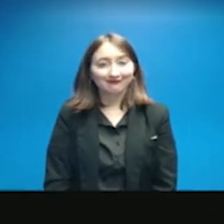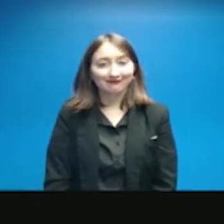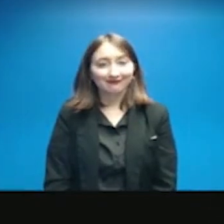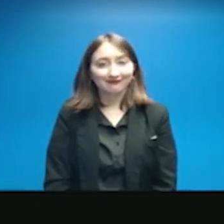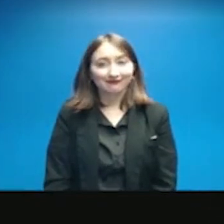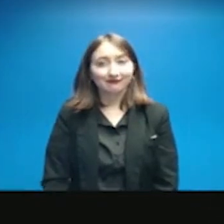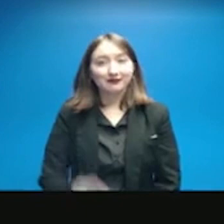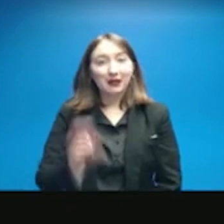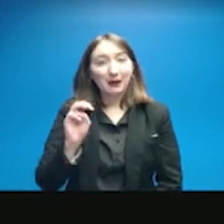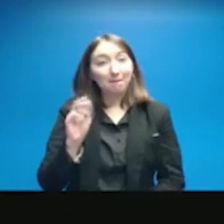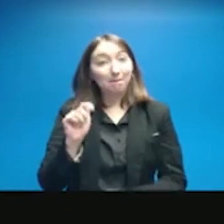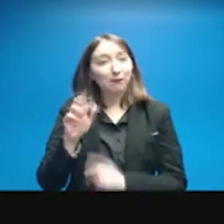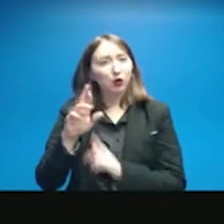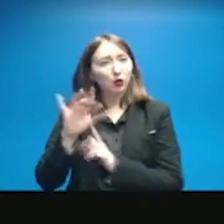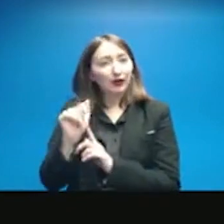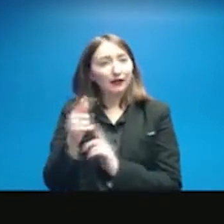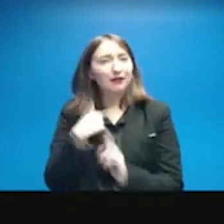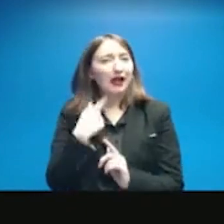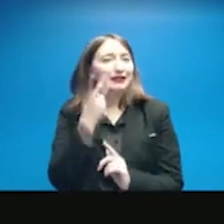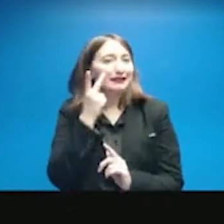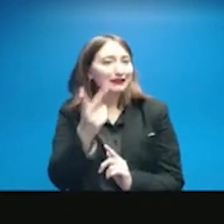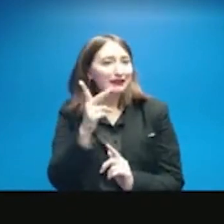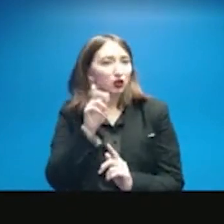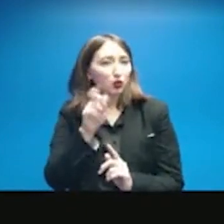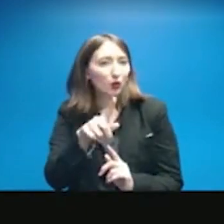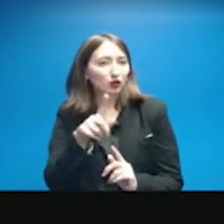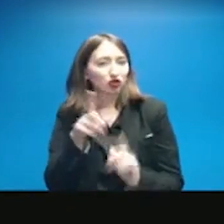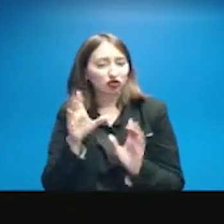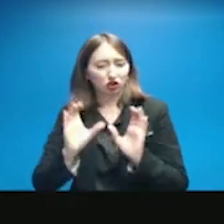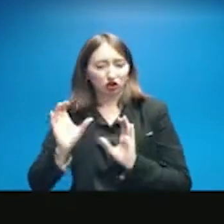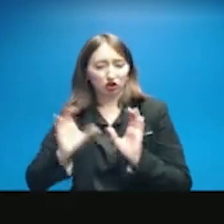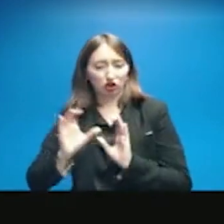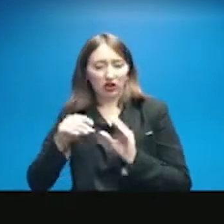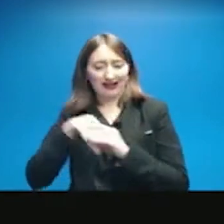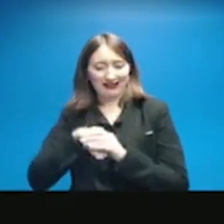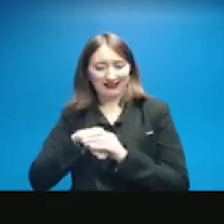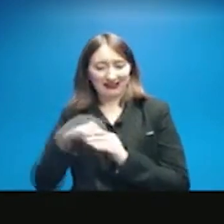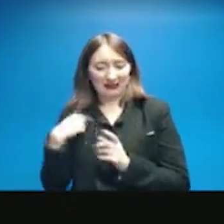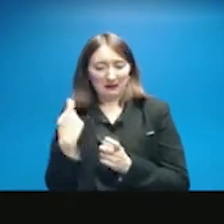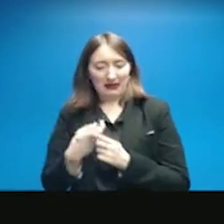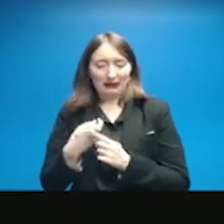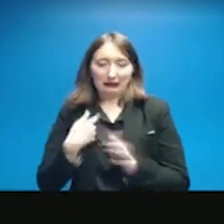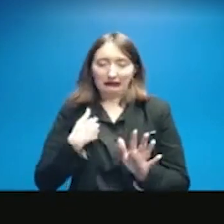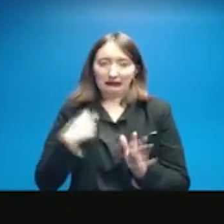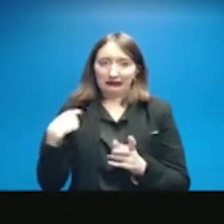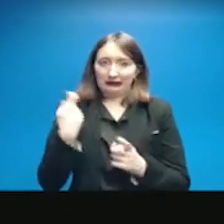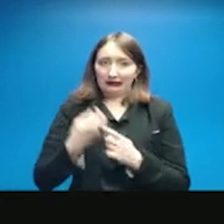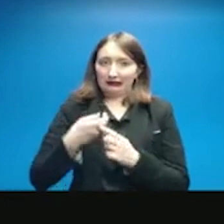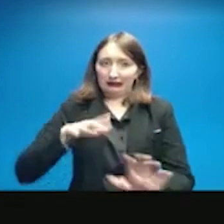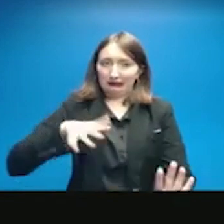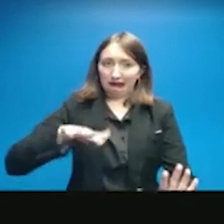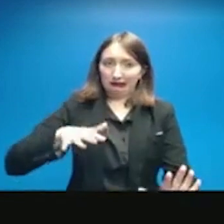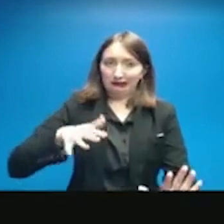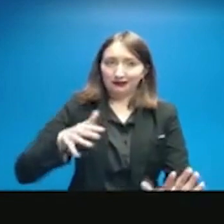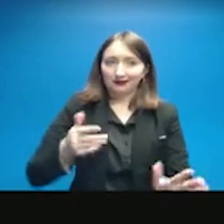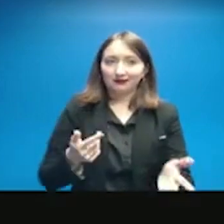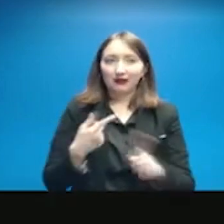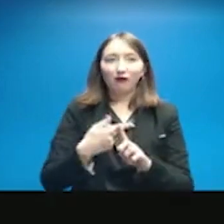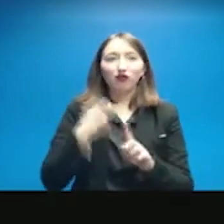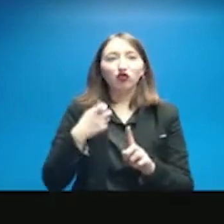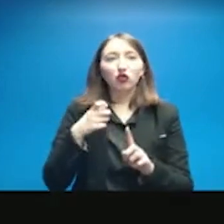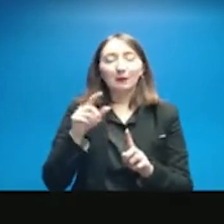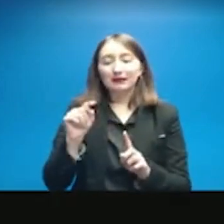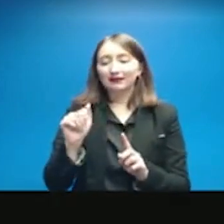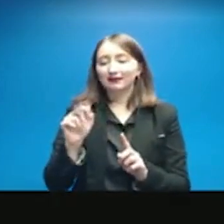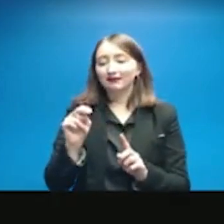Maria, I see one here in the chat in Spanish, and as rusty as my Spanish is, I'm not going to attempt it. But this one comes from Tania